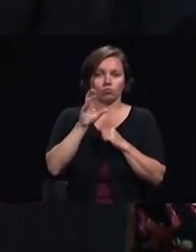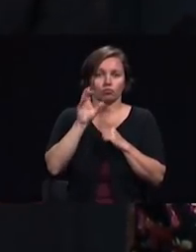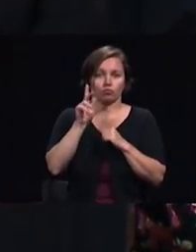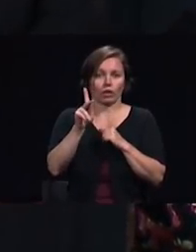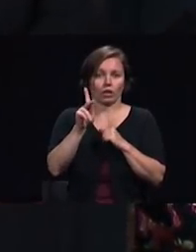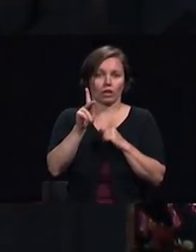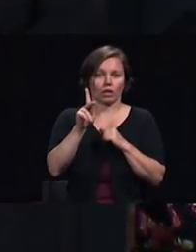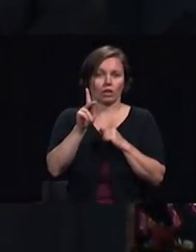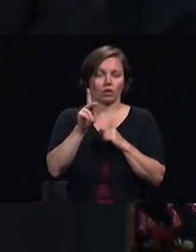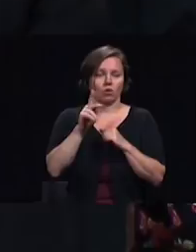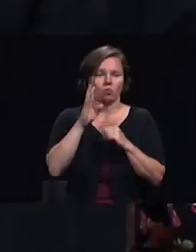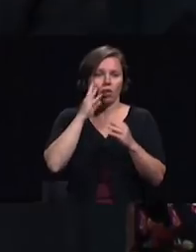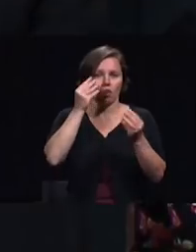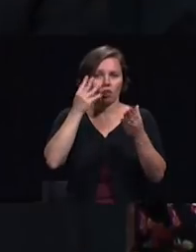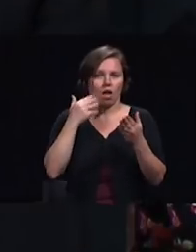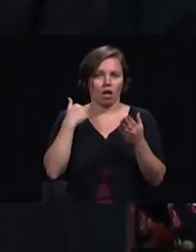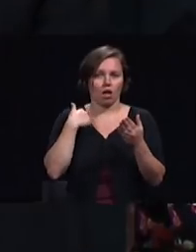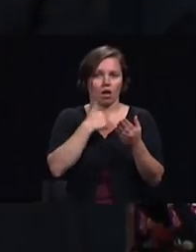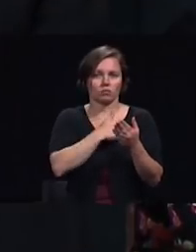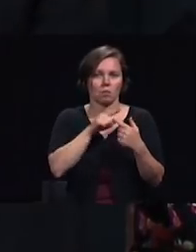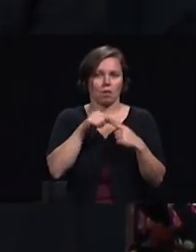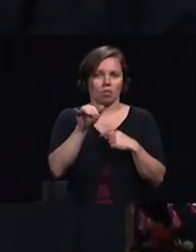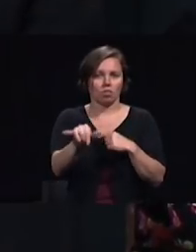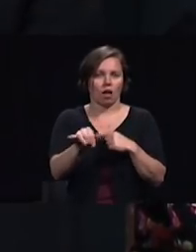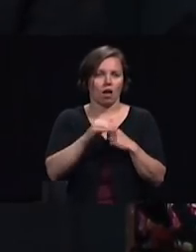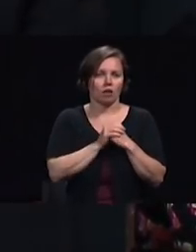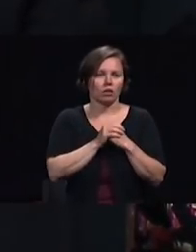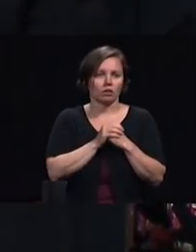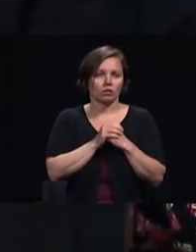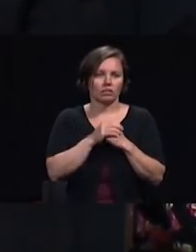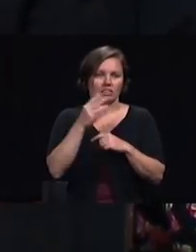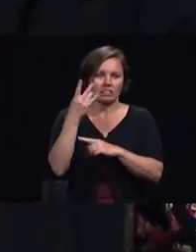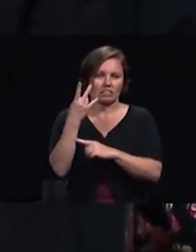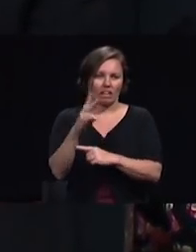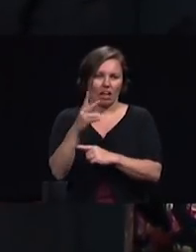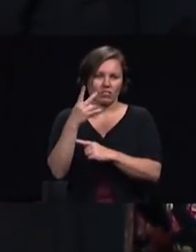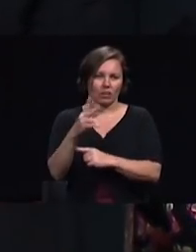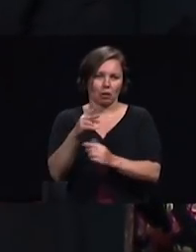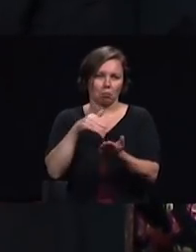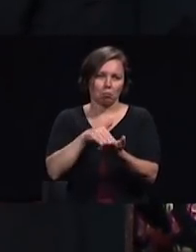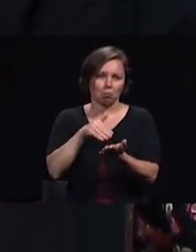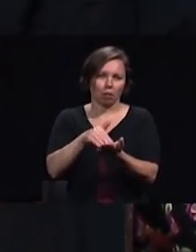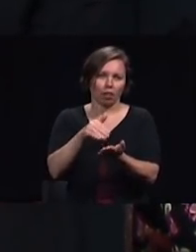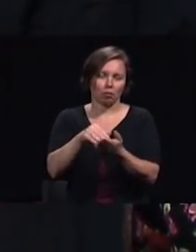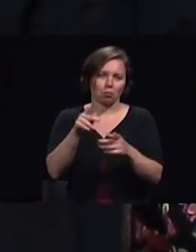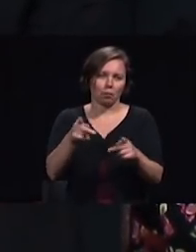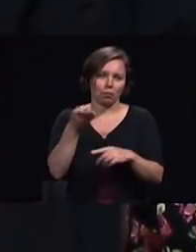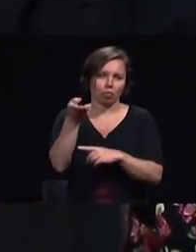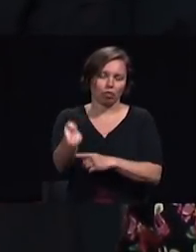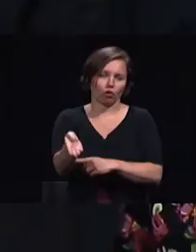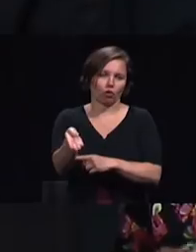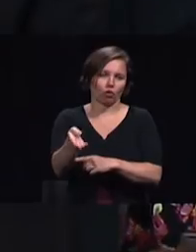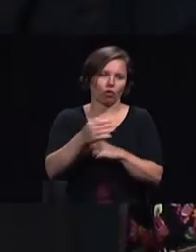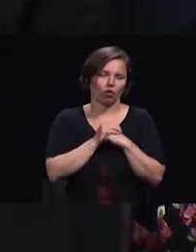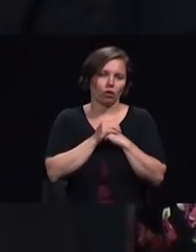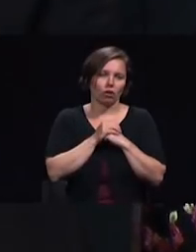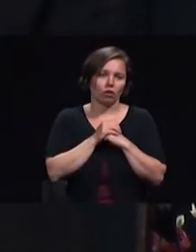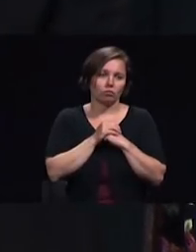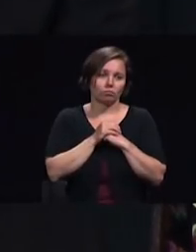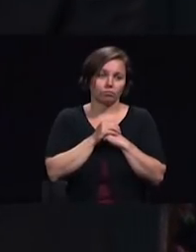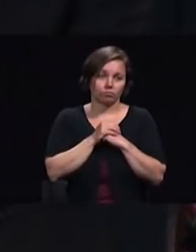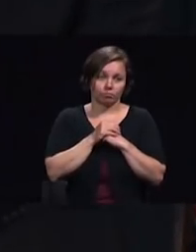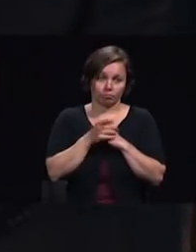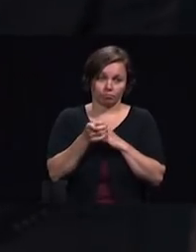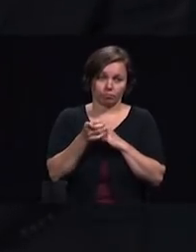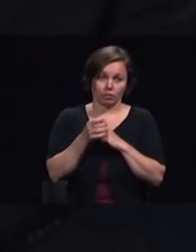calculate 17 plus million people as you mentioned Elder Wilson Cairo Egypt is the